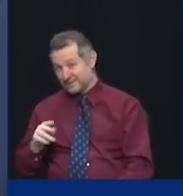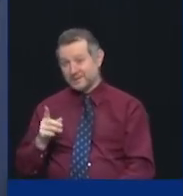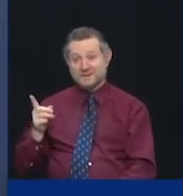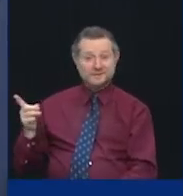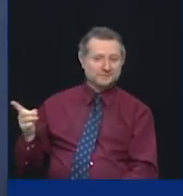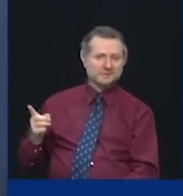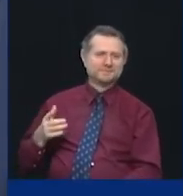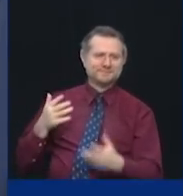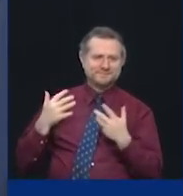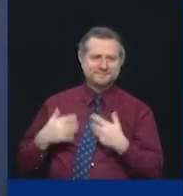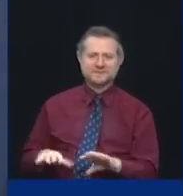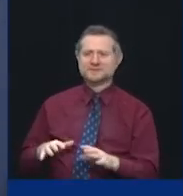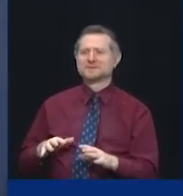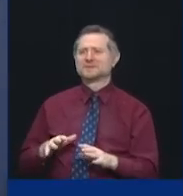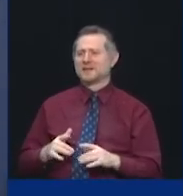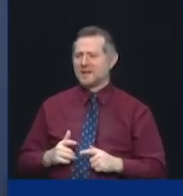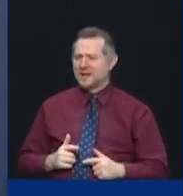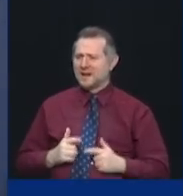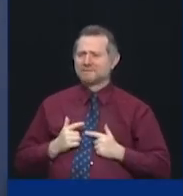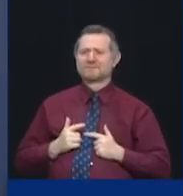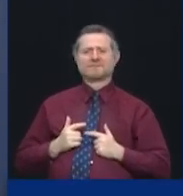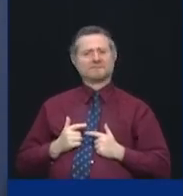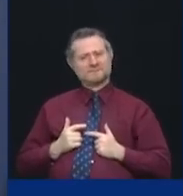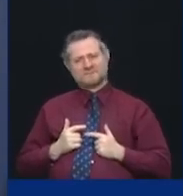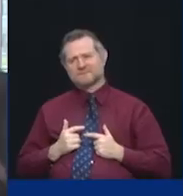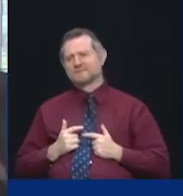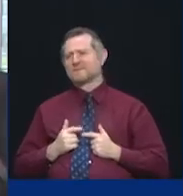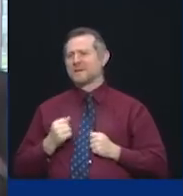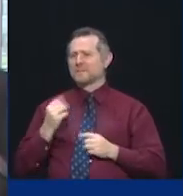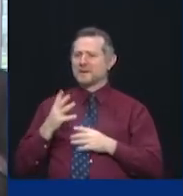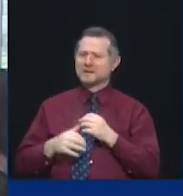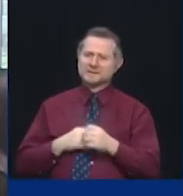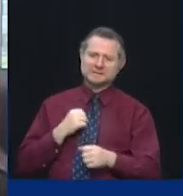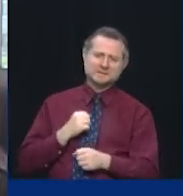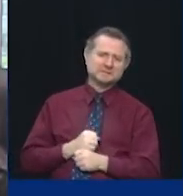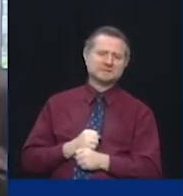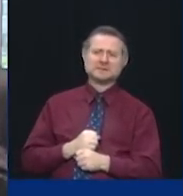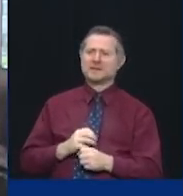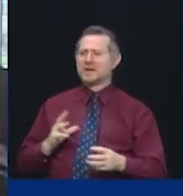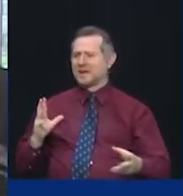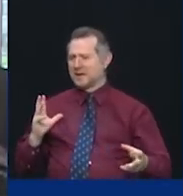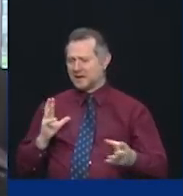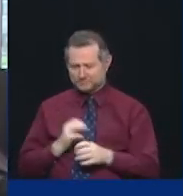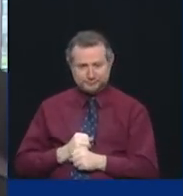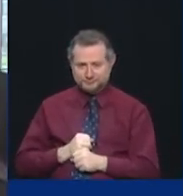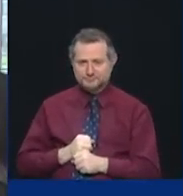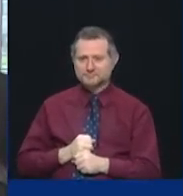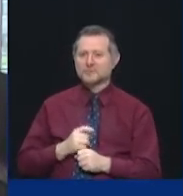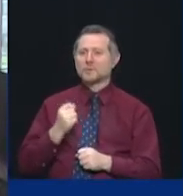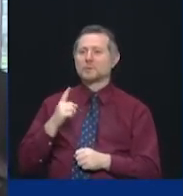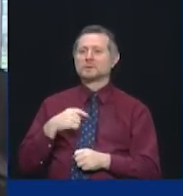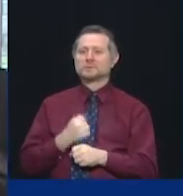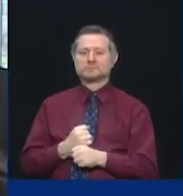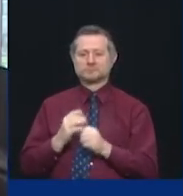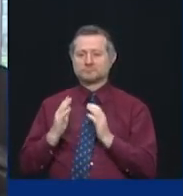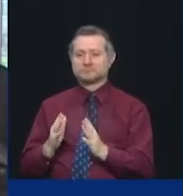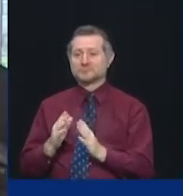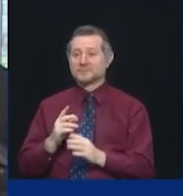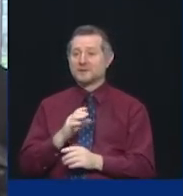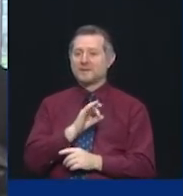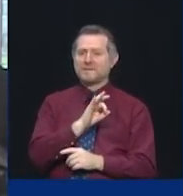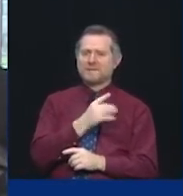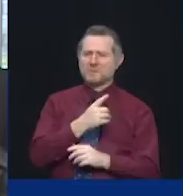lifetimes in the past year, from the field hospital for COVID to the vaccination